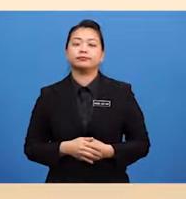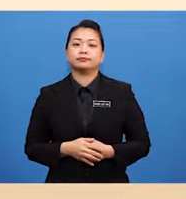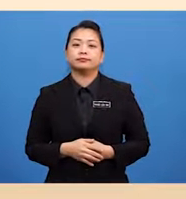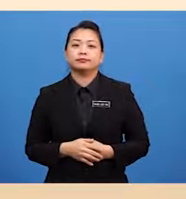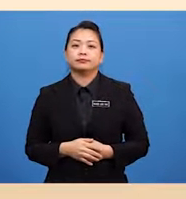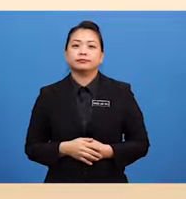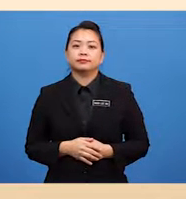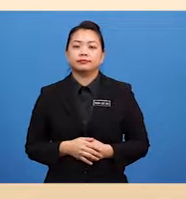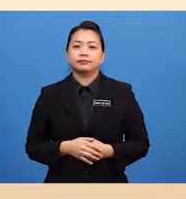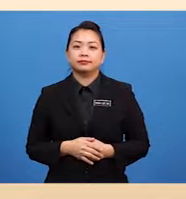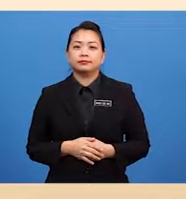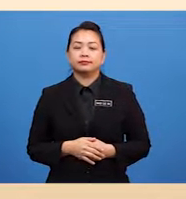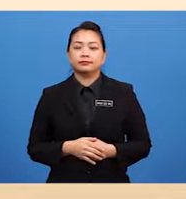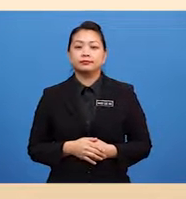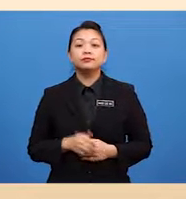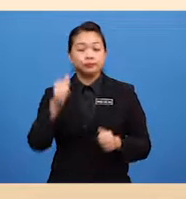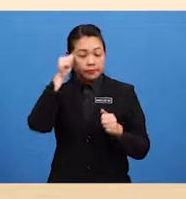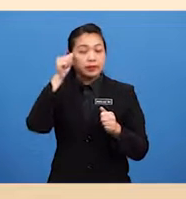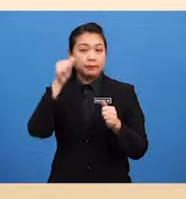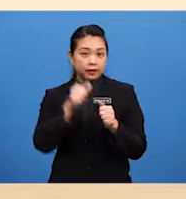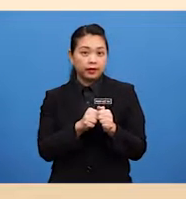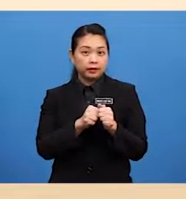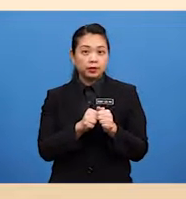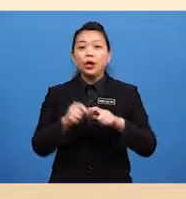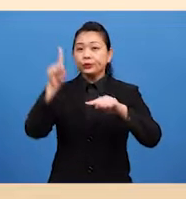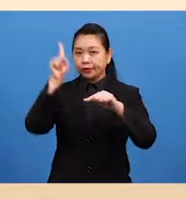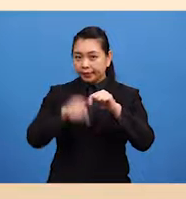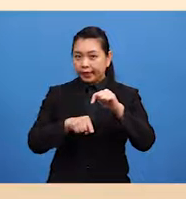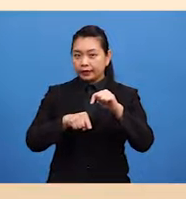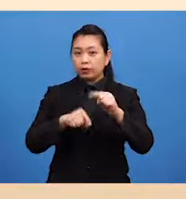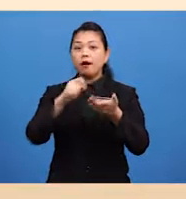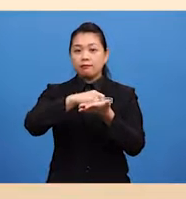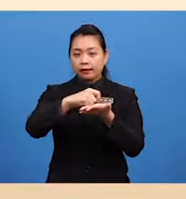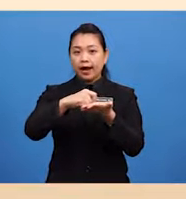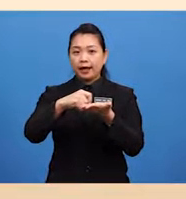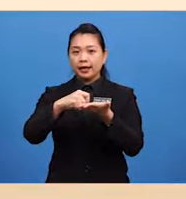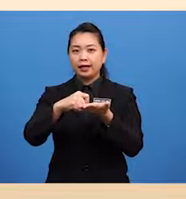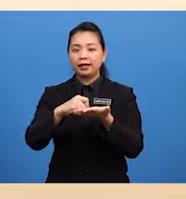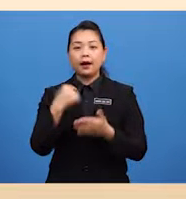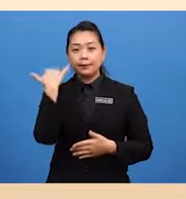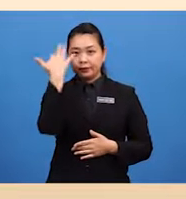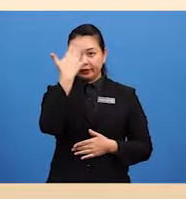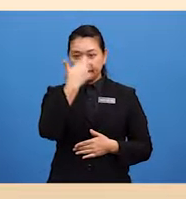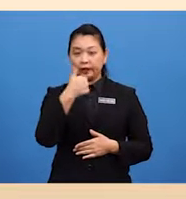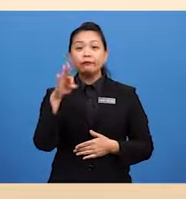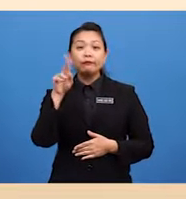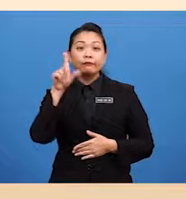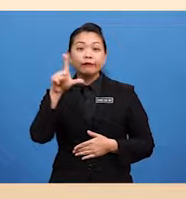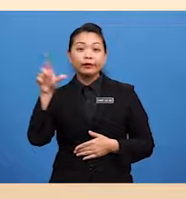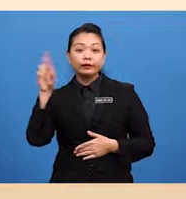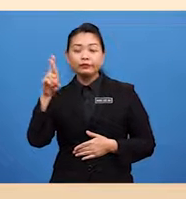Bear in mind You cannot write Beautifuller than Remember